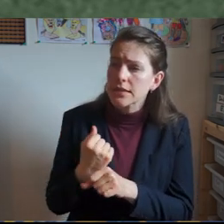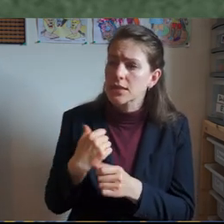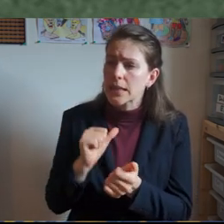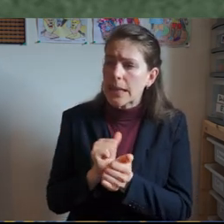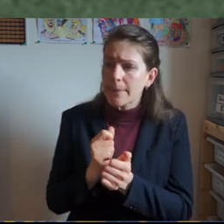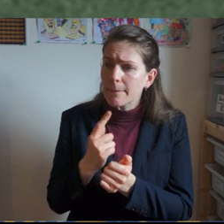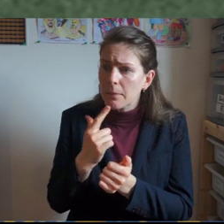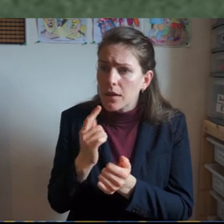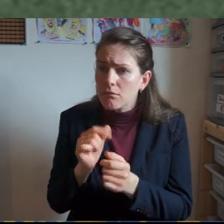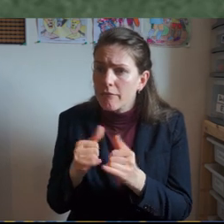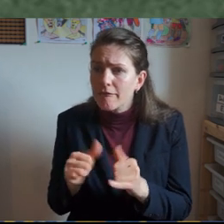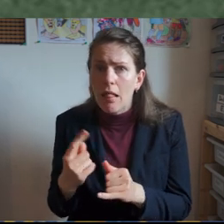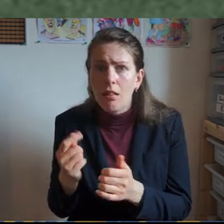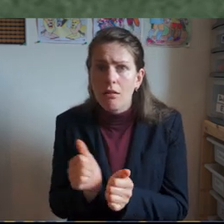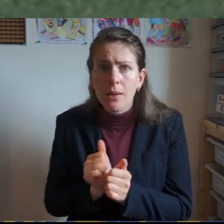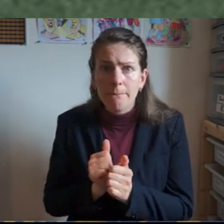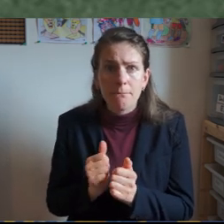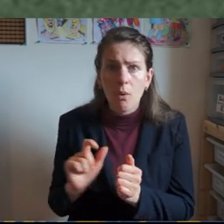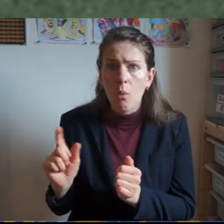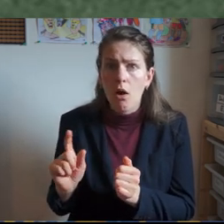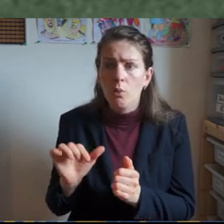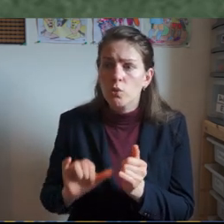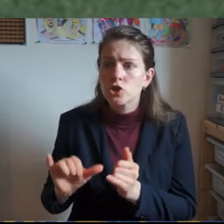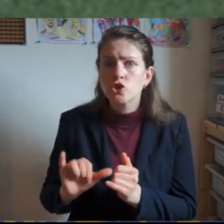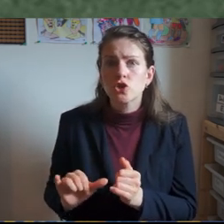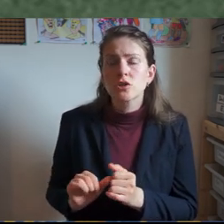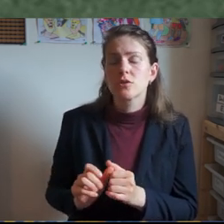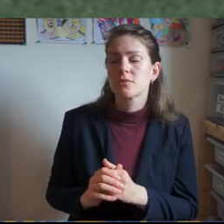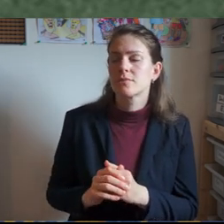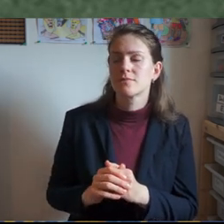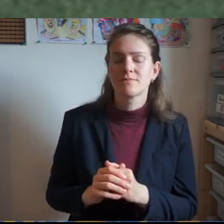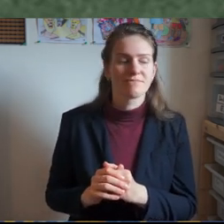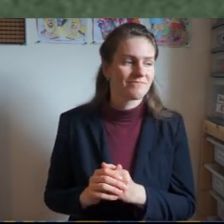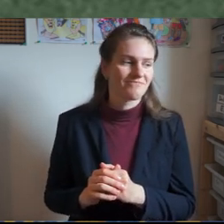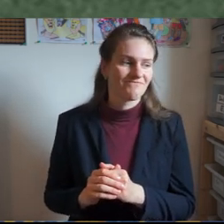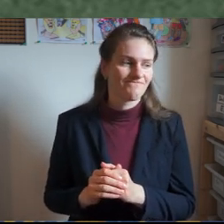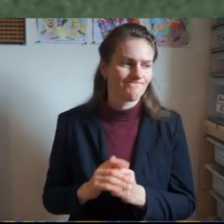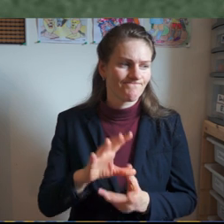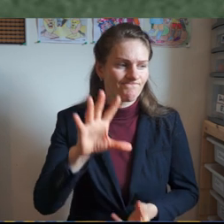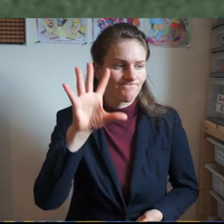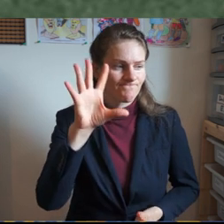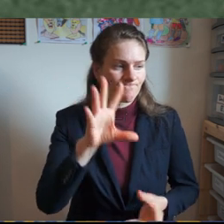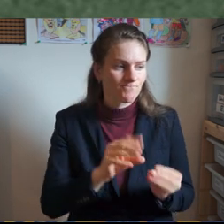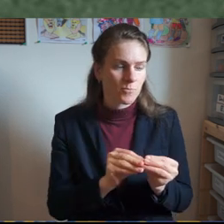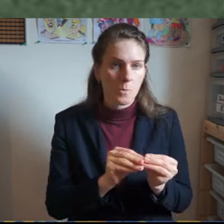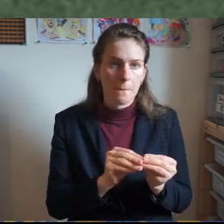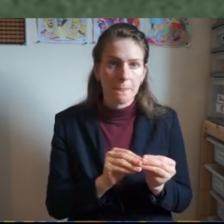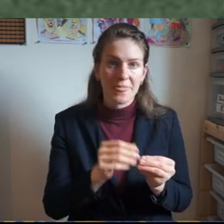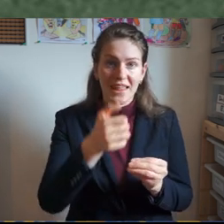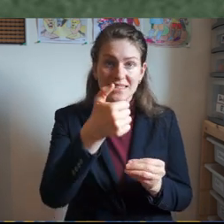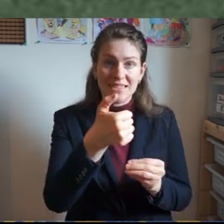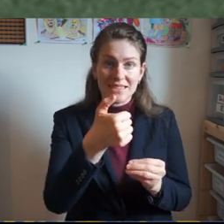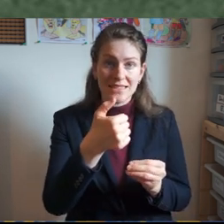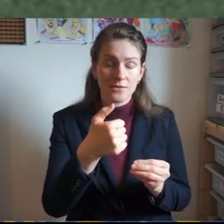And the Lord Jesus he sums up the last six in his statement at the